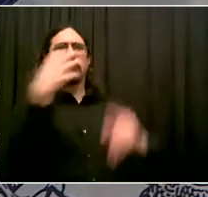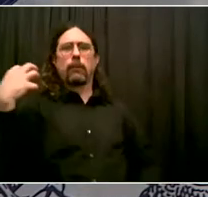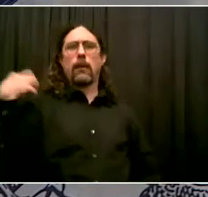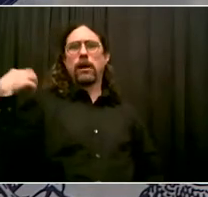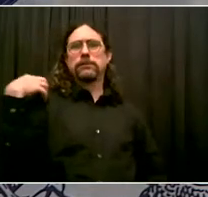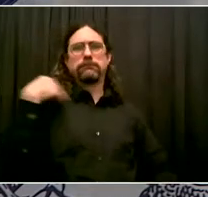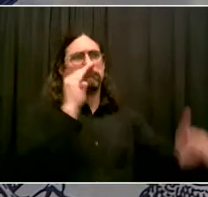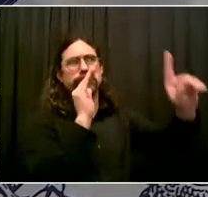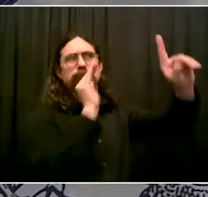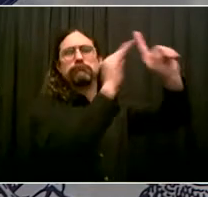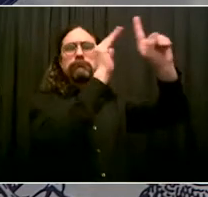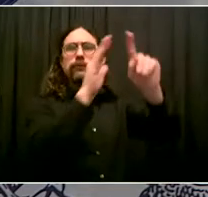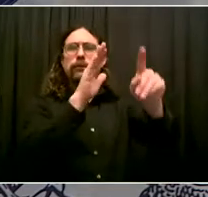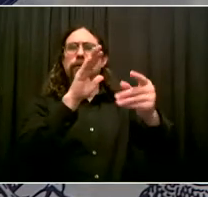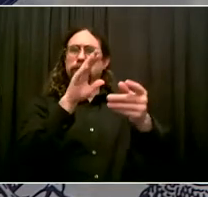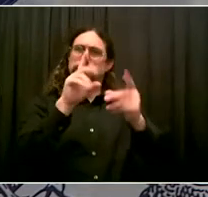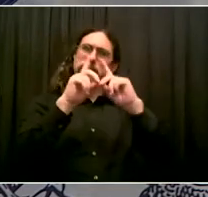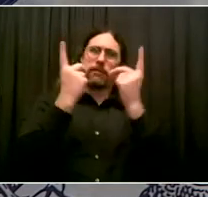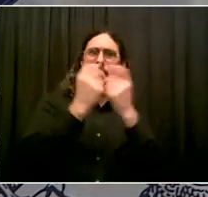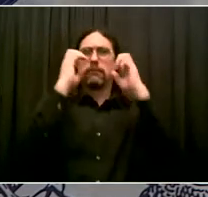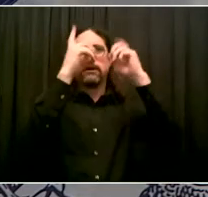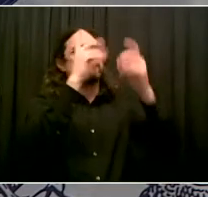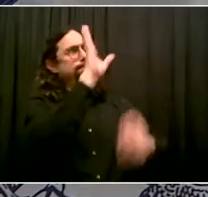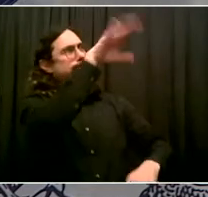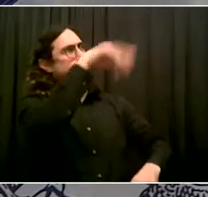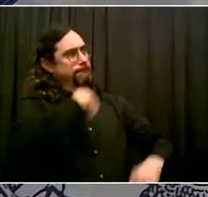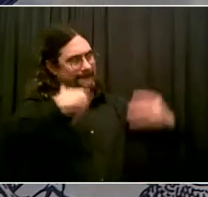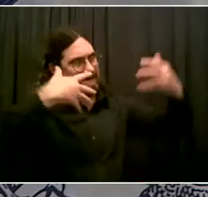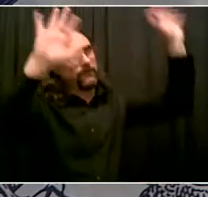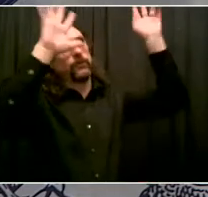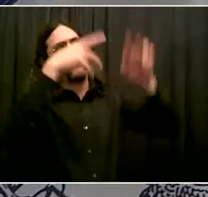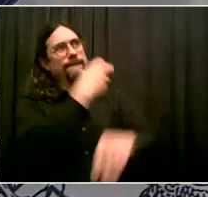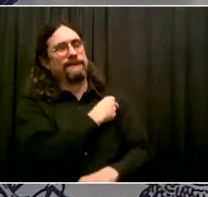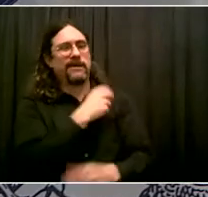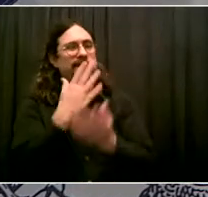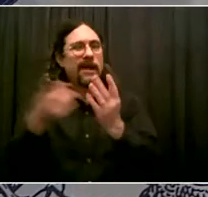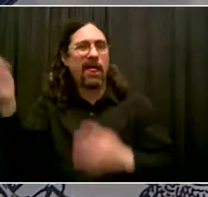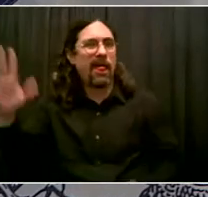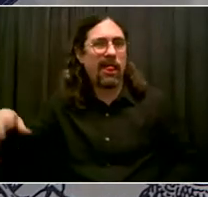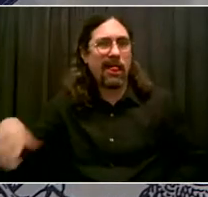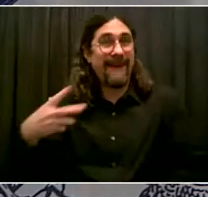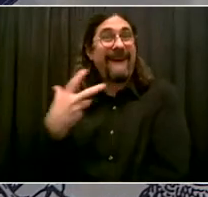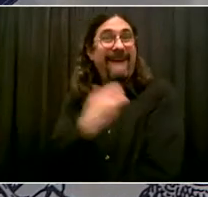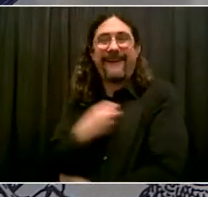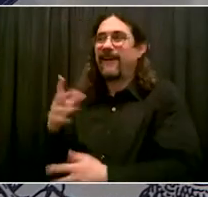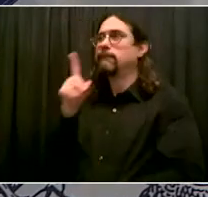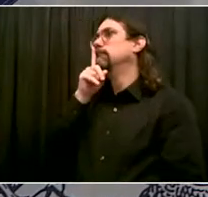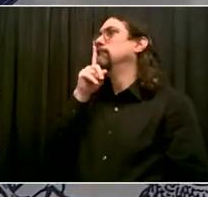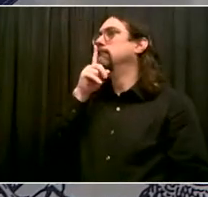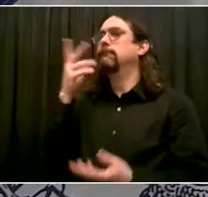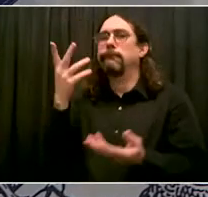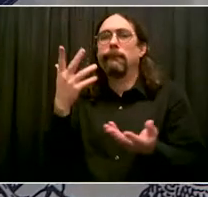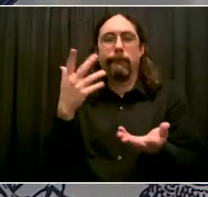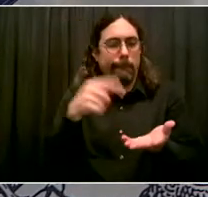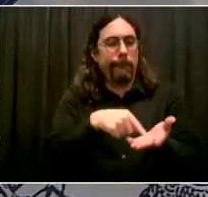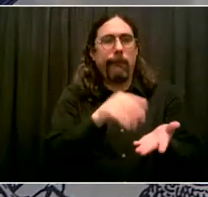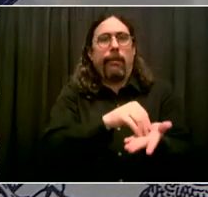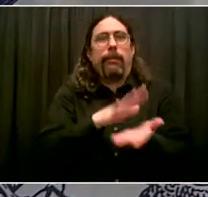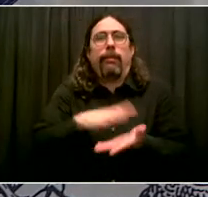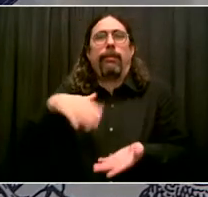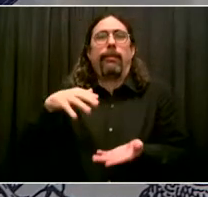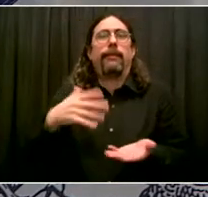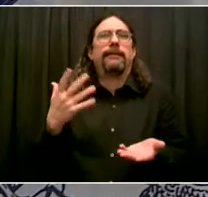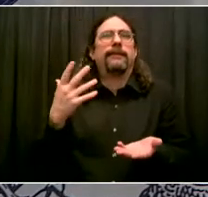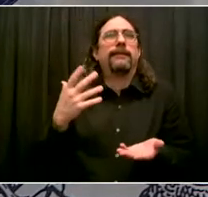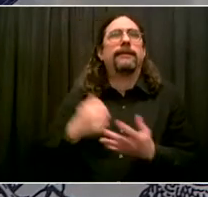But as you saw our extraordinary safety record, the health and safety record that's been achieved in our public schools happened before there even